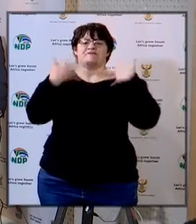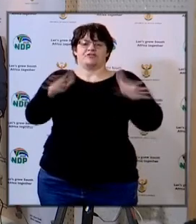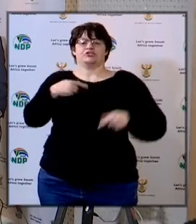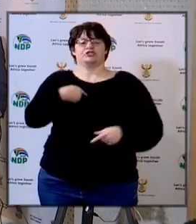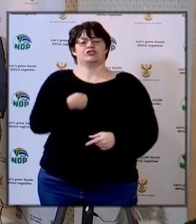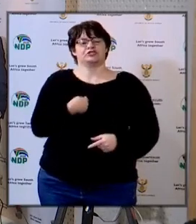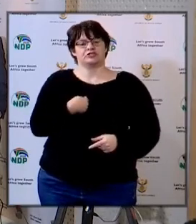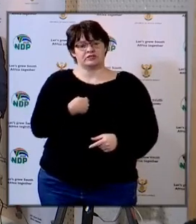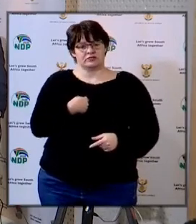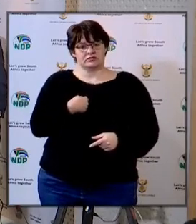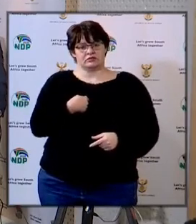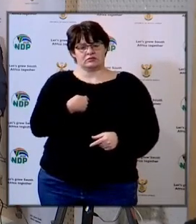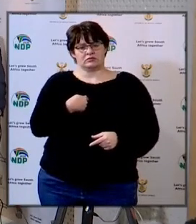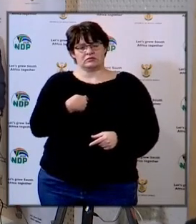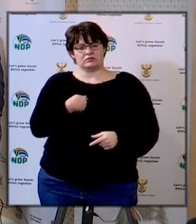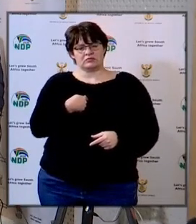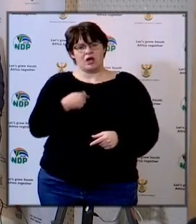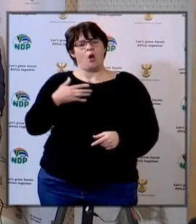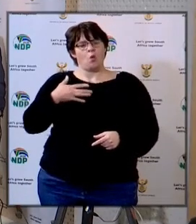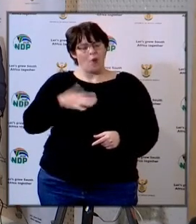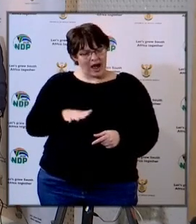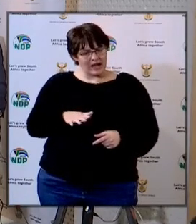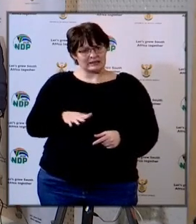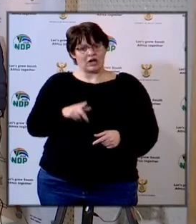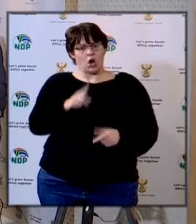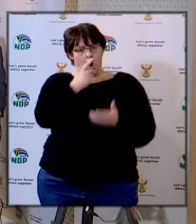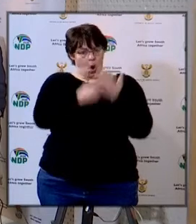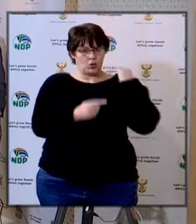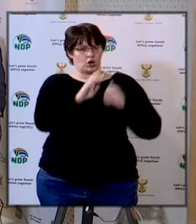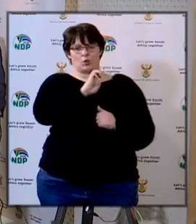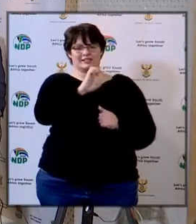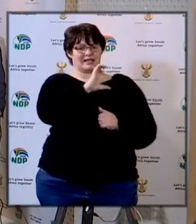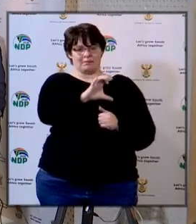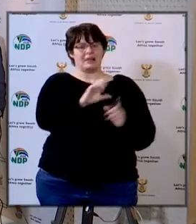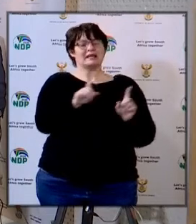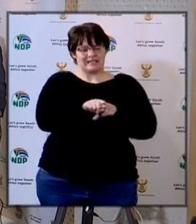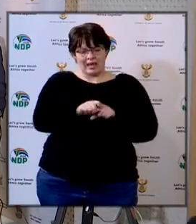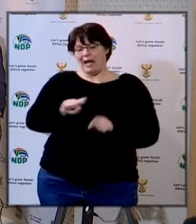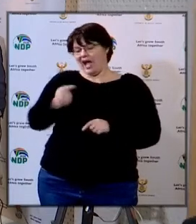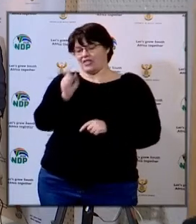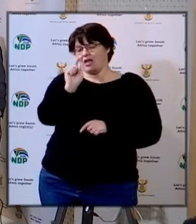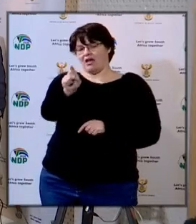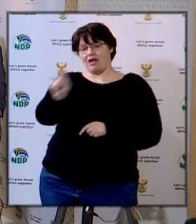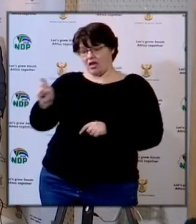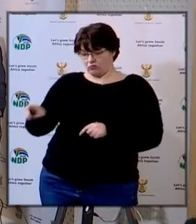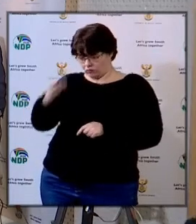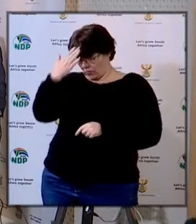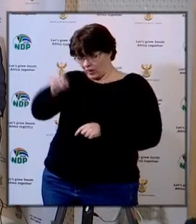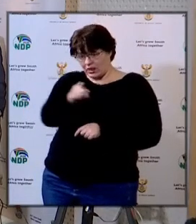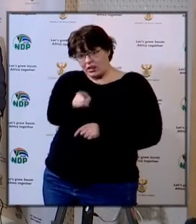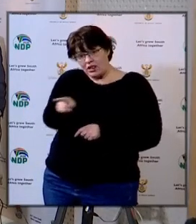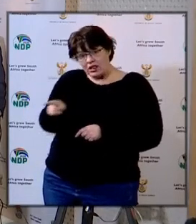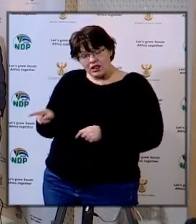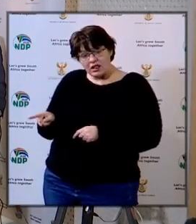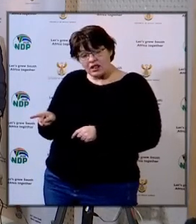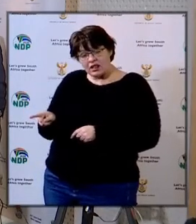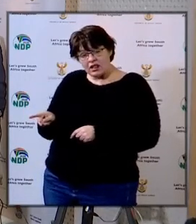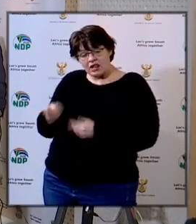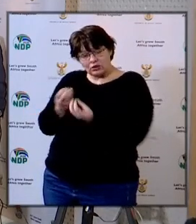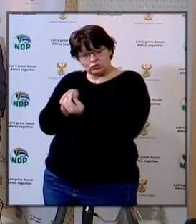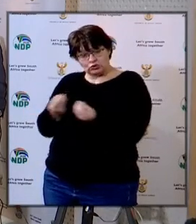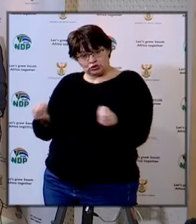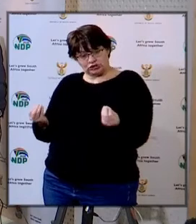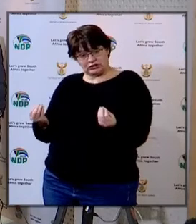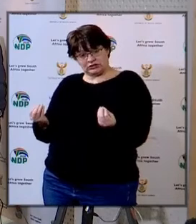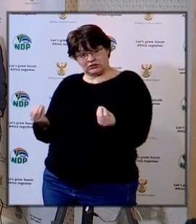so that question I also want to extend it to the other emissies if they can tell me if there are children